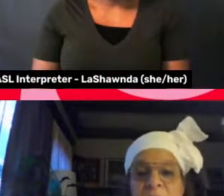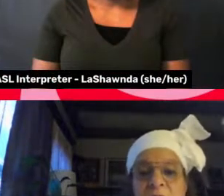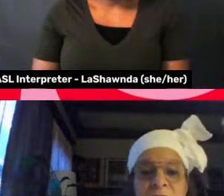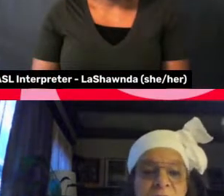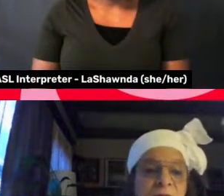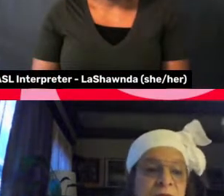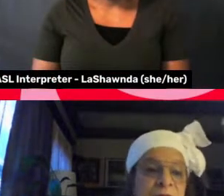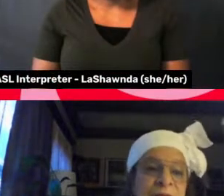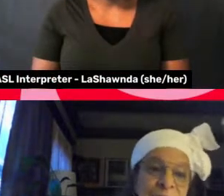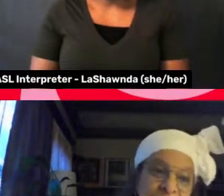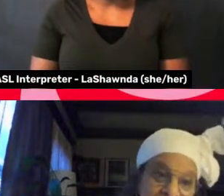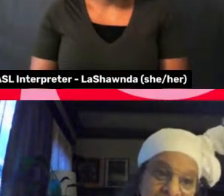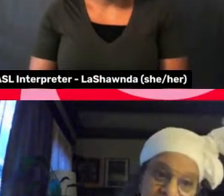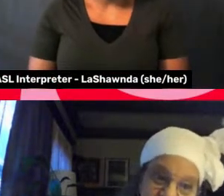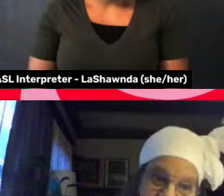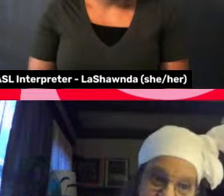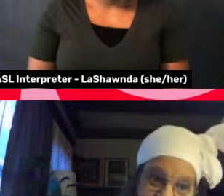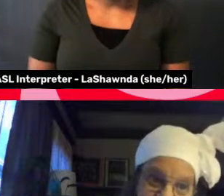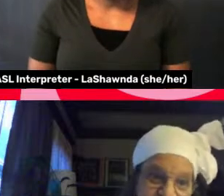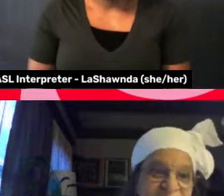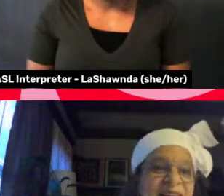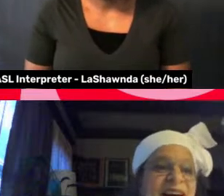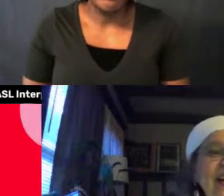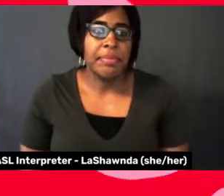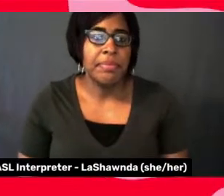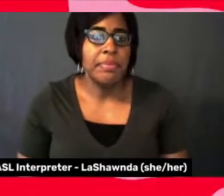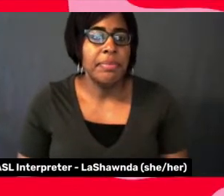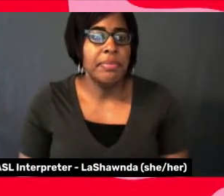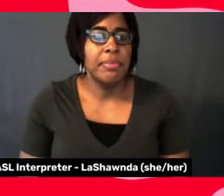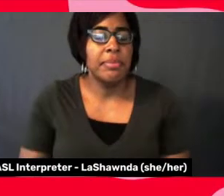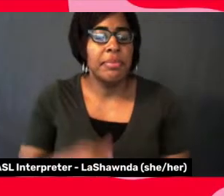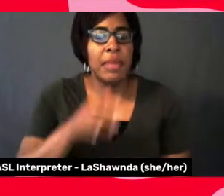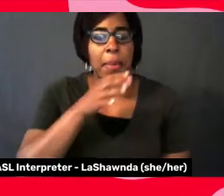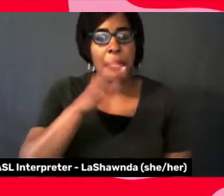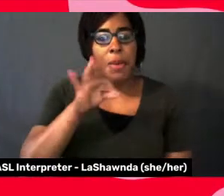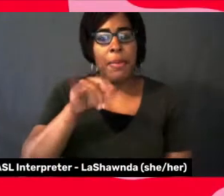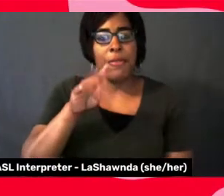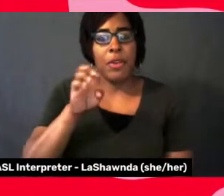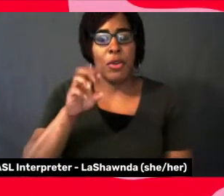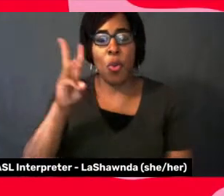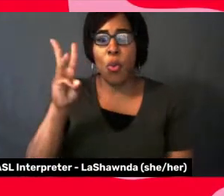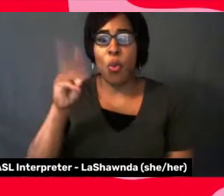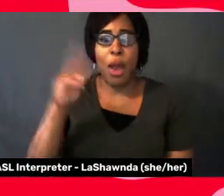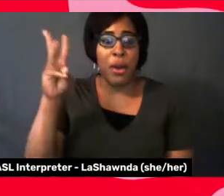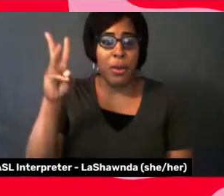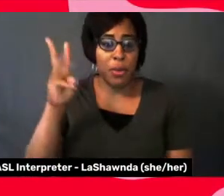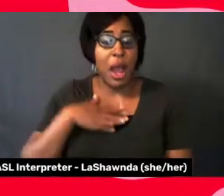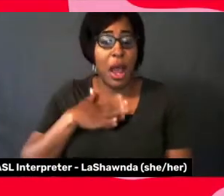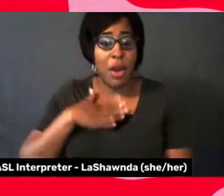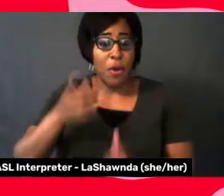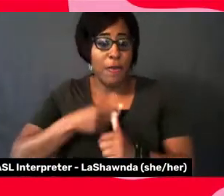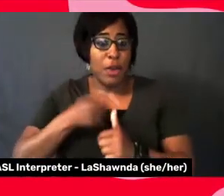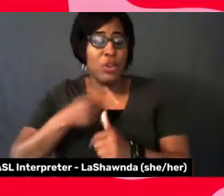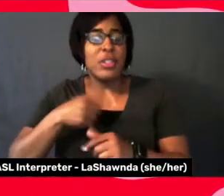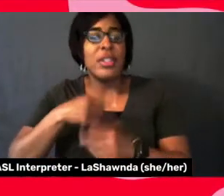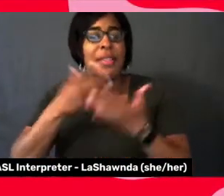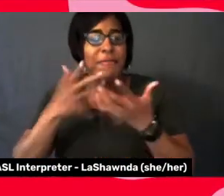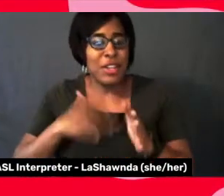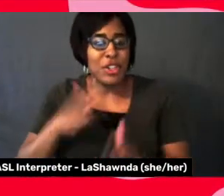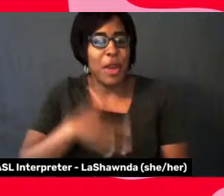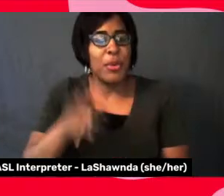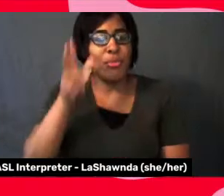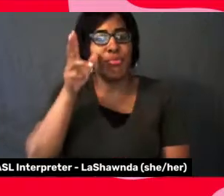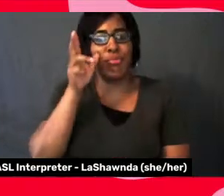Wow. Right. I'll go first on that one. Okay. Then I want to sit back and listen to everybody.